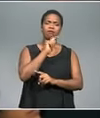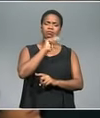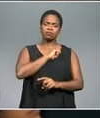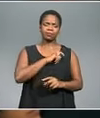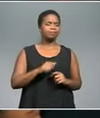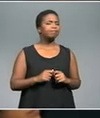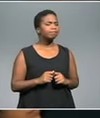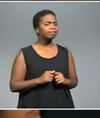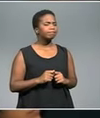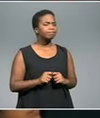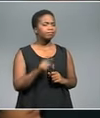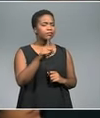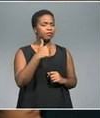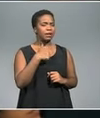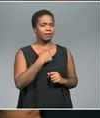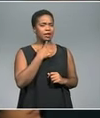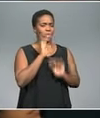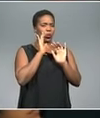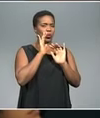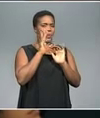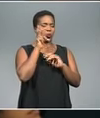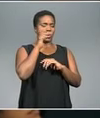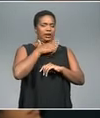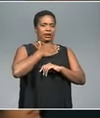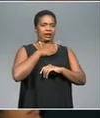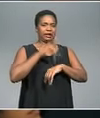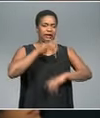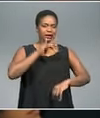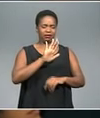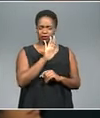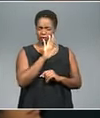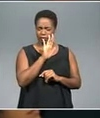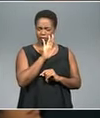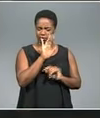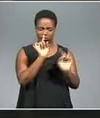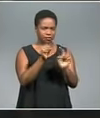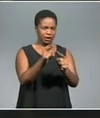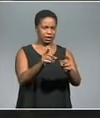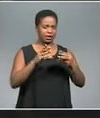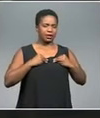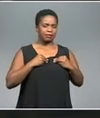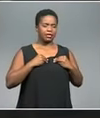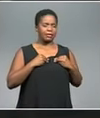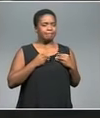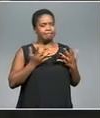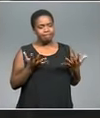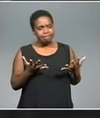say there is extremely offensive, totally unacceptable. But